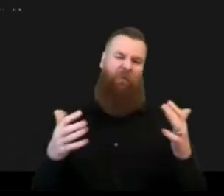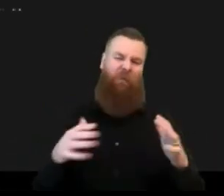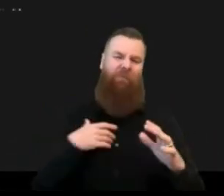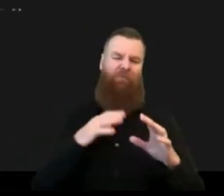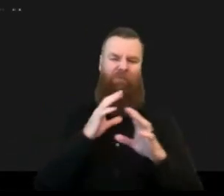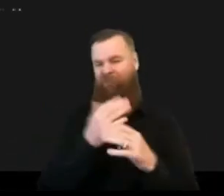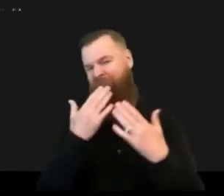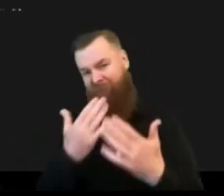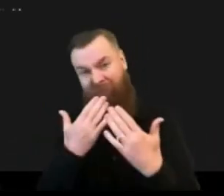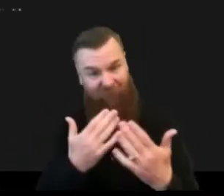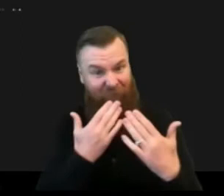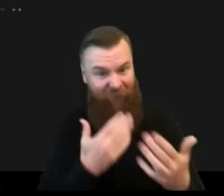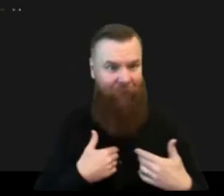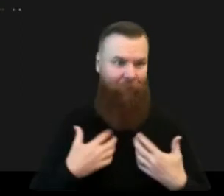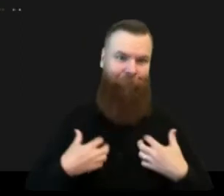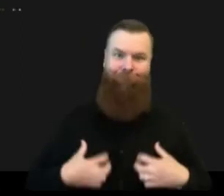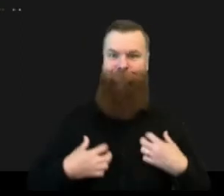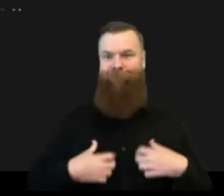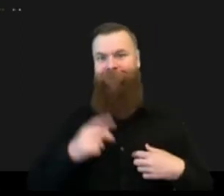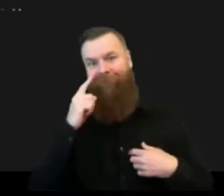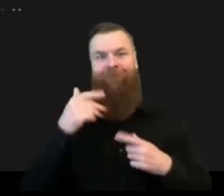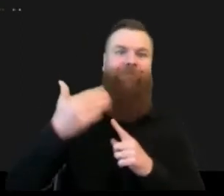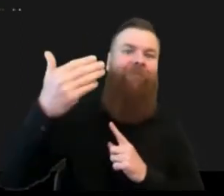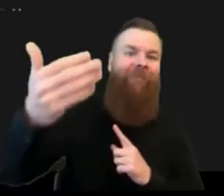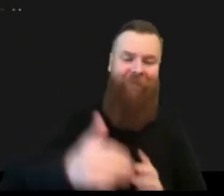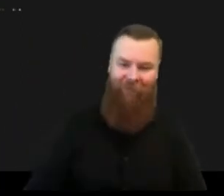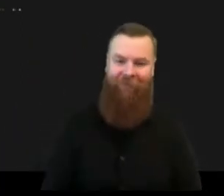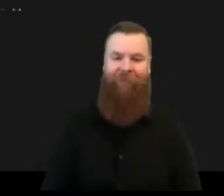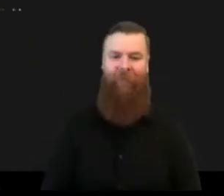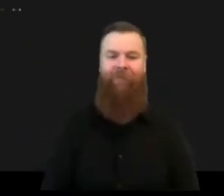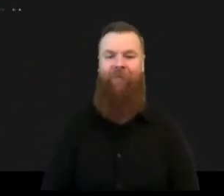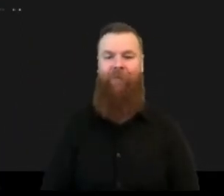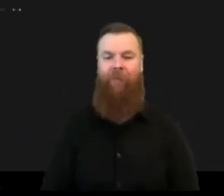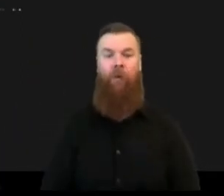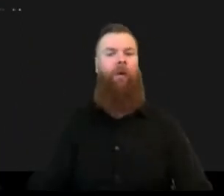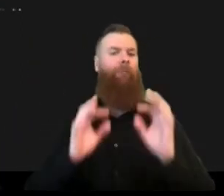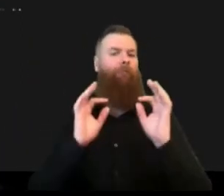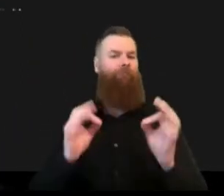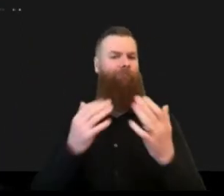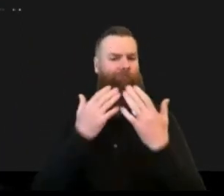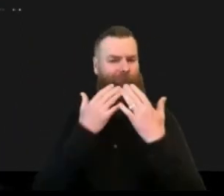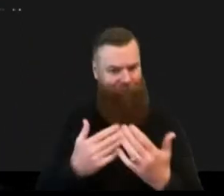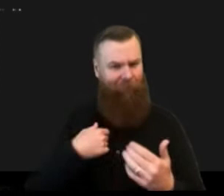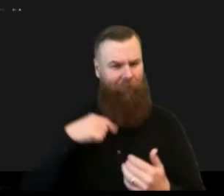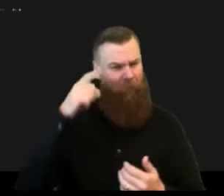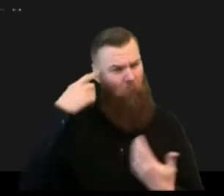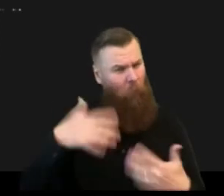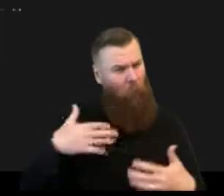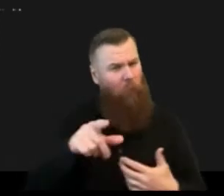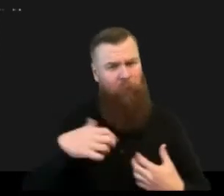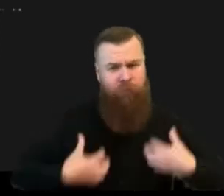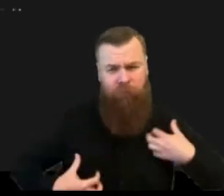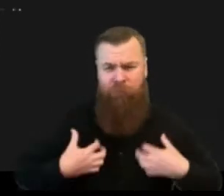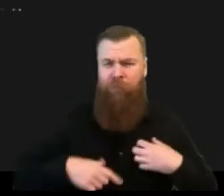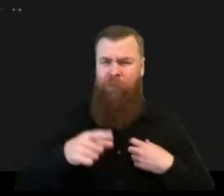thank you very much leonardo i think uh you guys hit some really key and interesting points in your discussion i'll turn